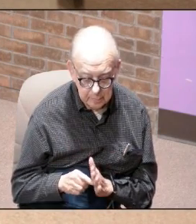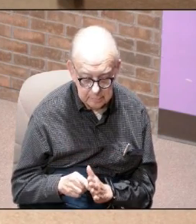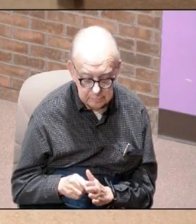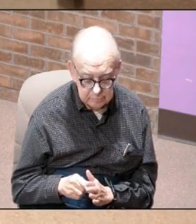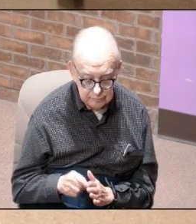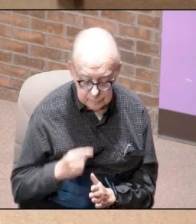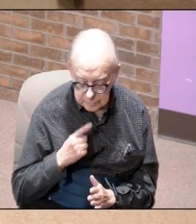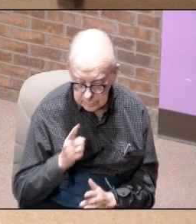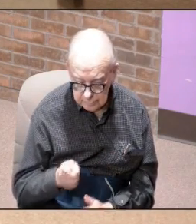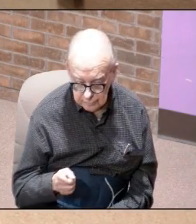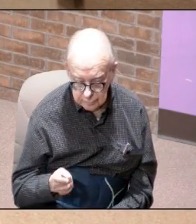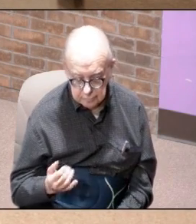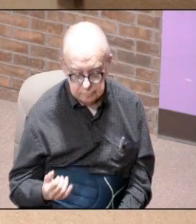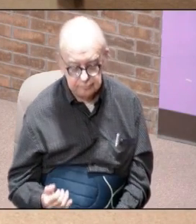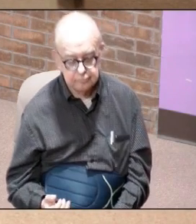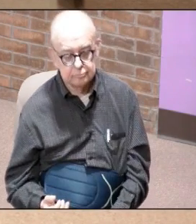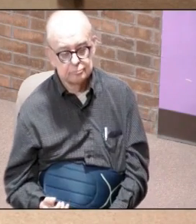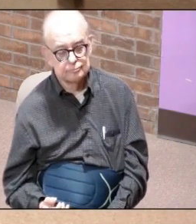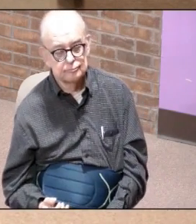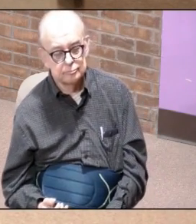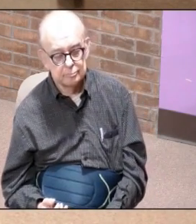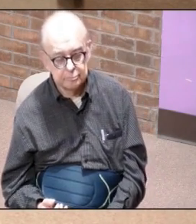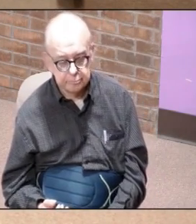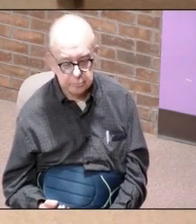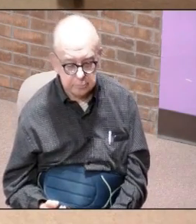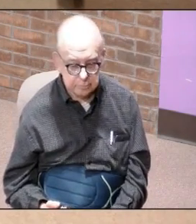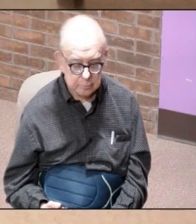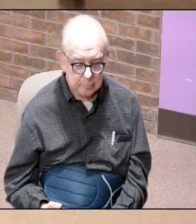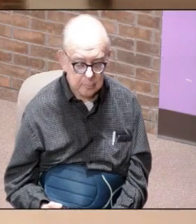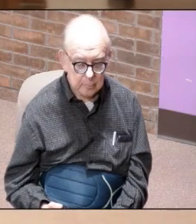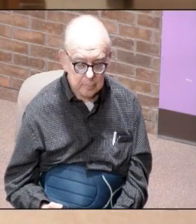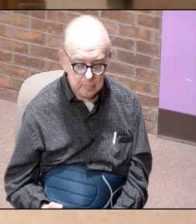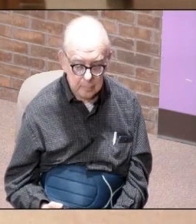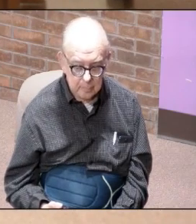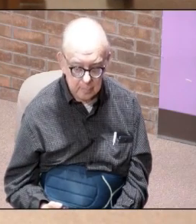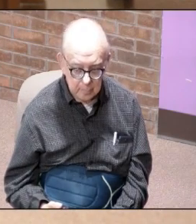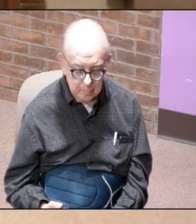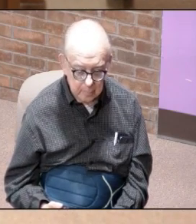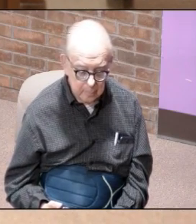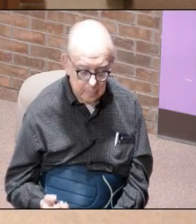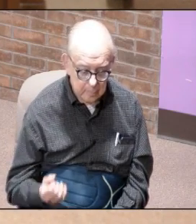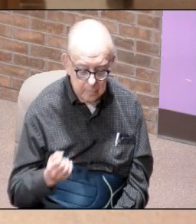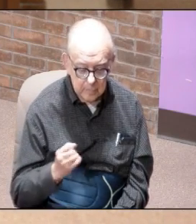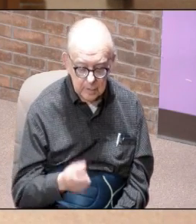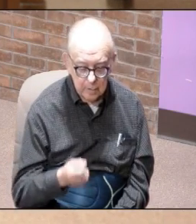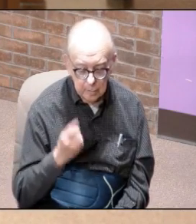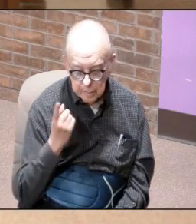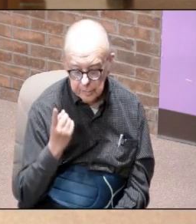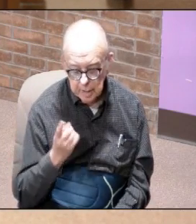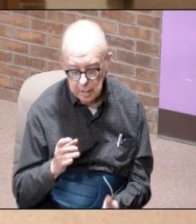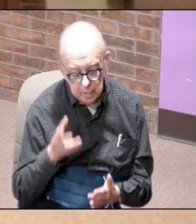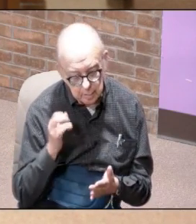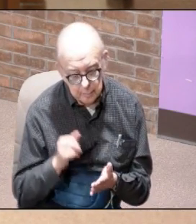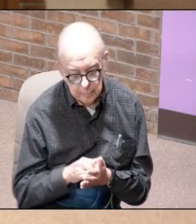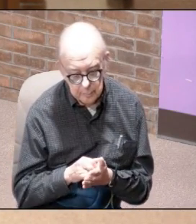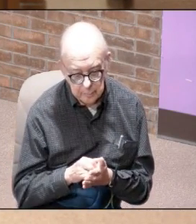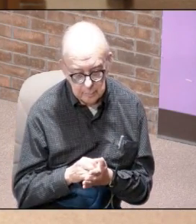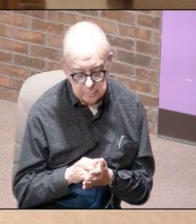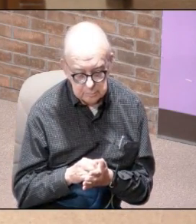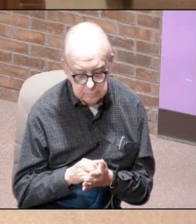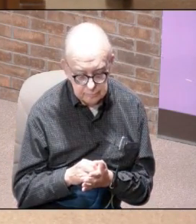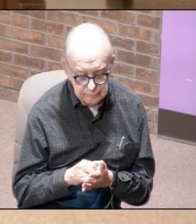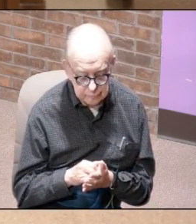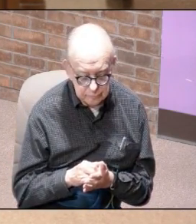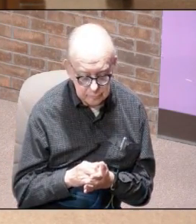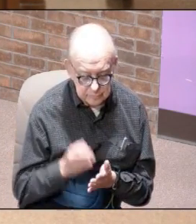and I say to you tonight today have you heard him do you recognize him he's given us a description